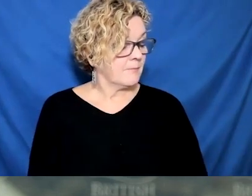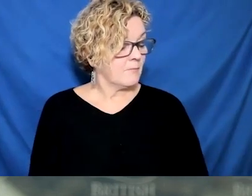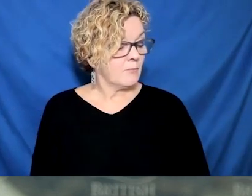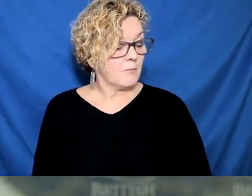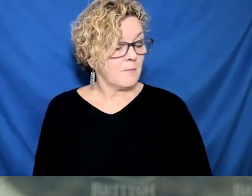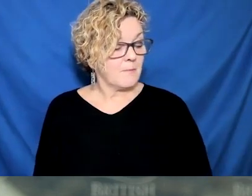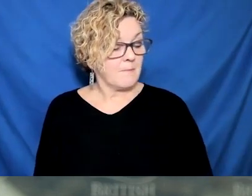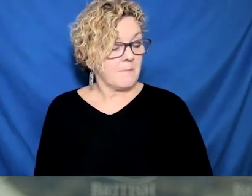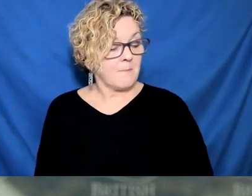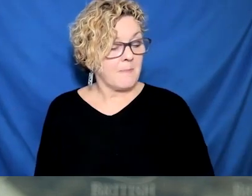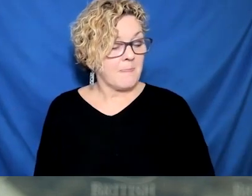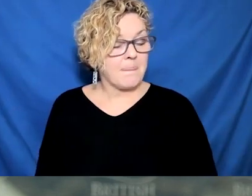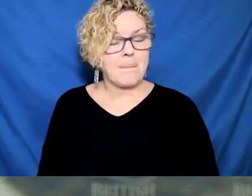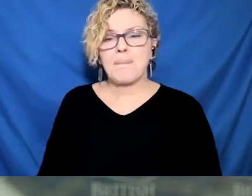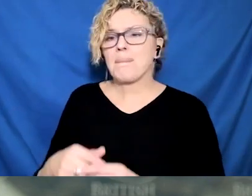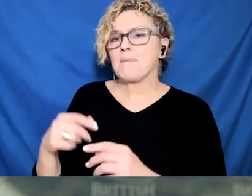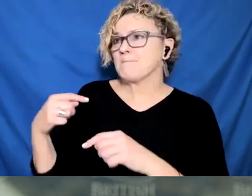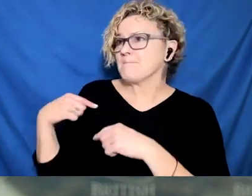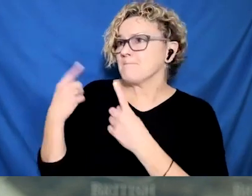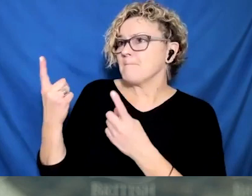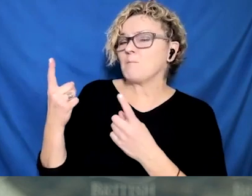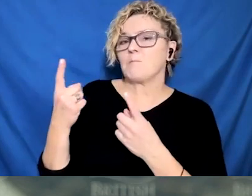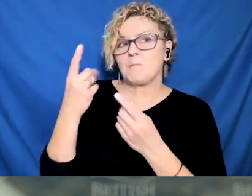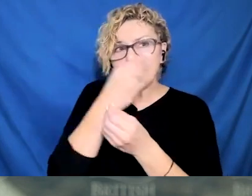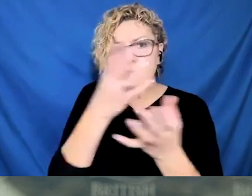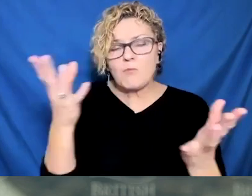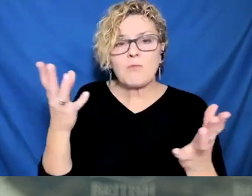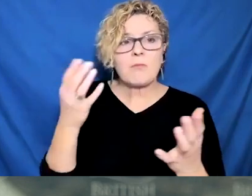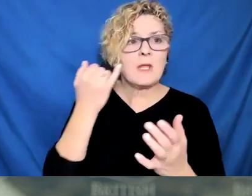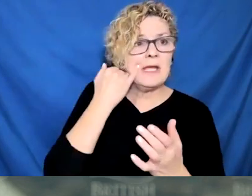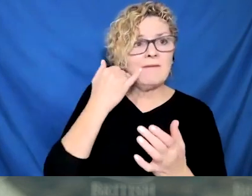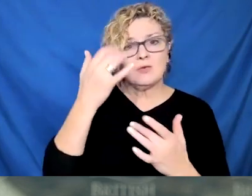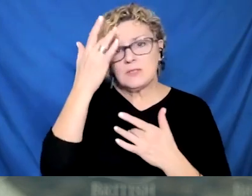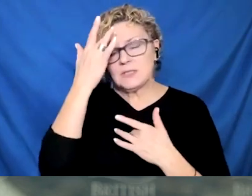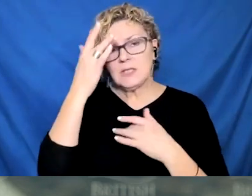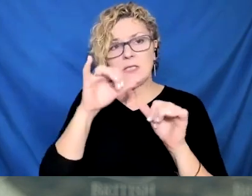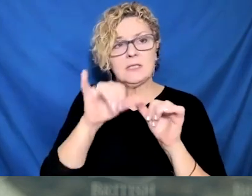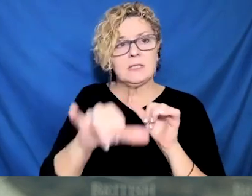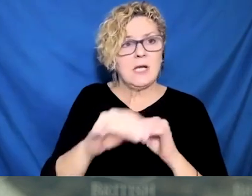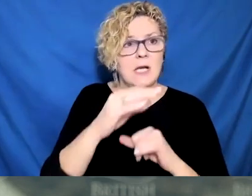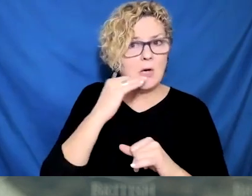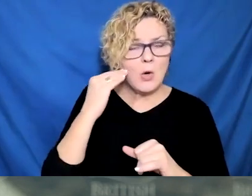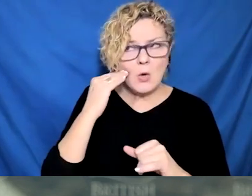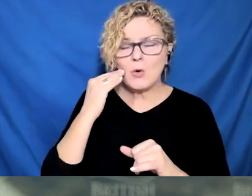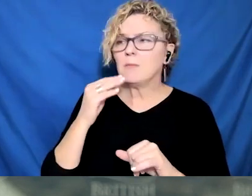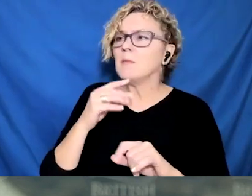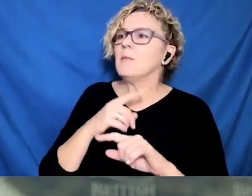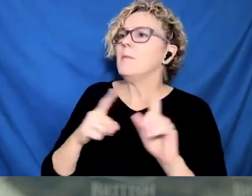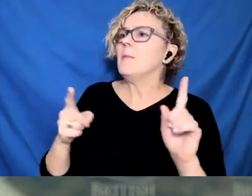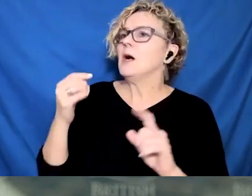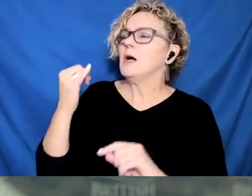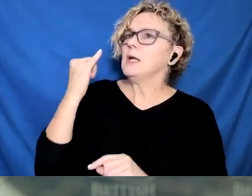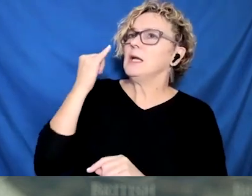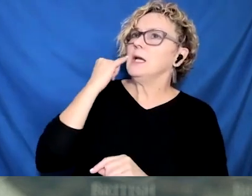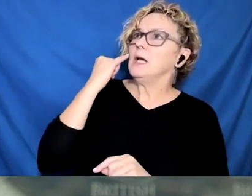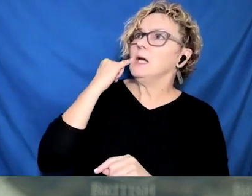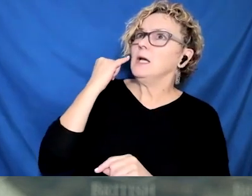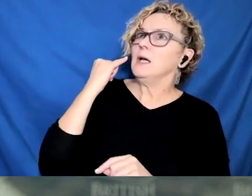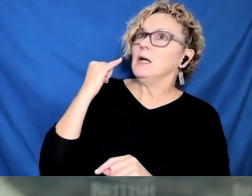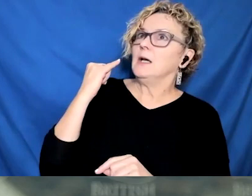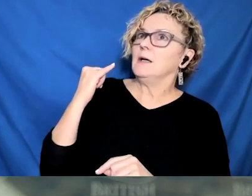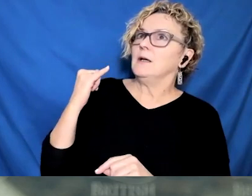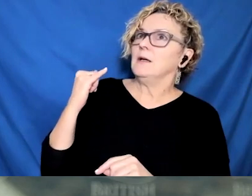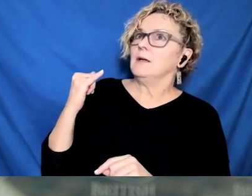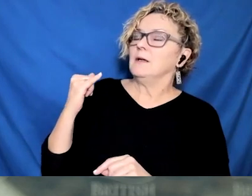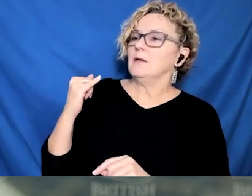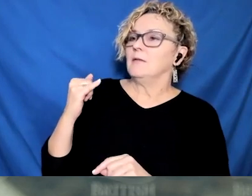everybody recognizes the challenges workers face, not just now, not just in the COVID-19 pandemic, but in general, in